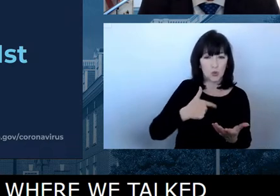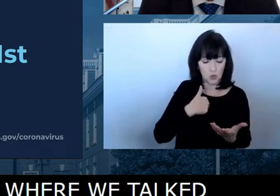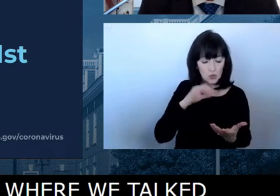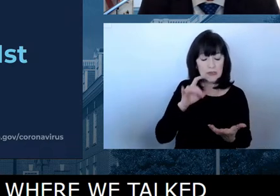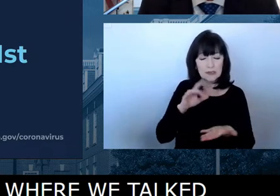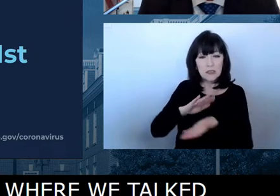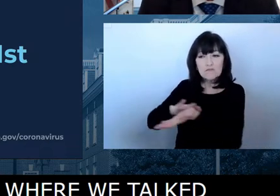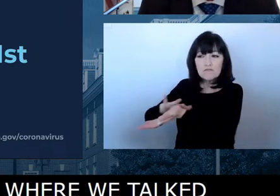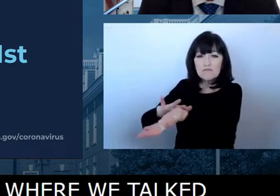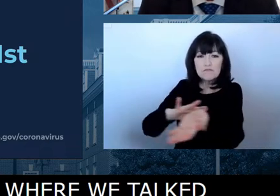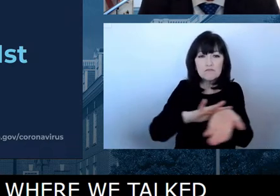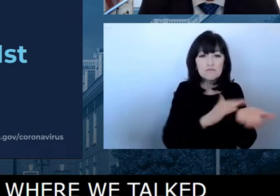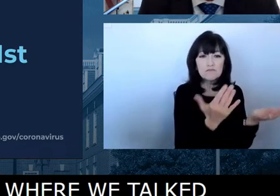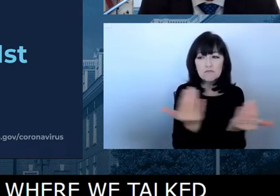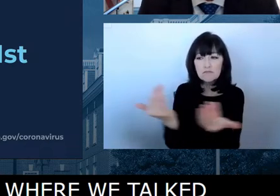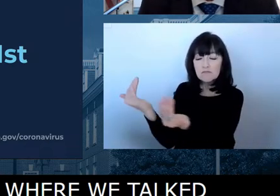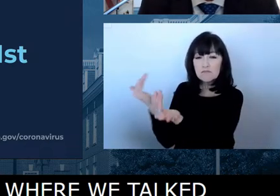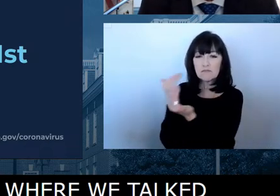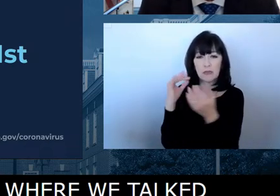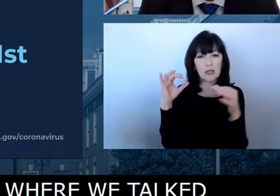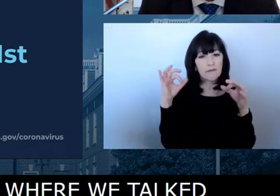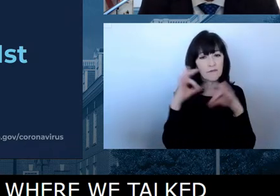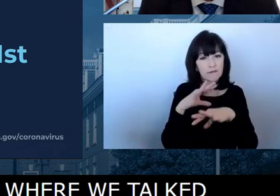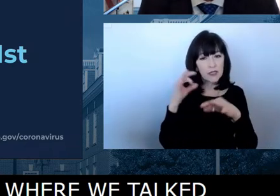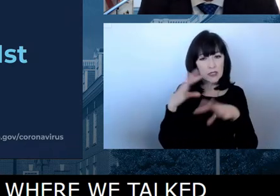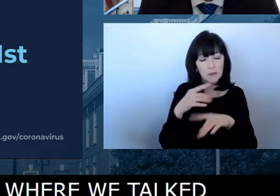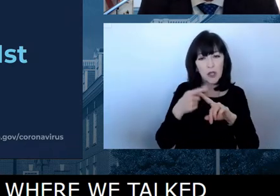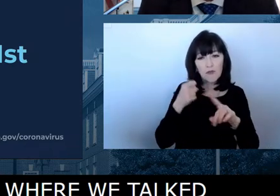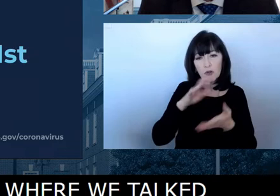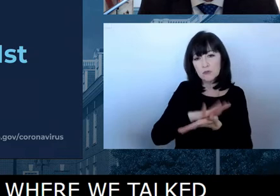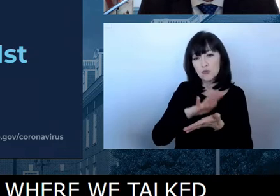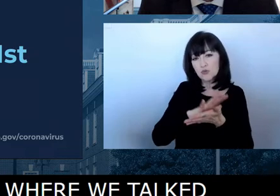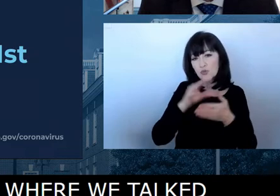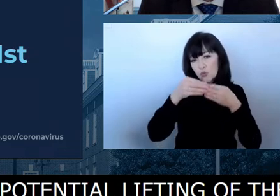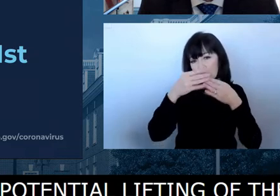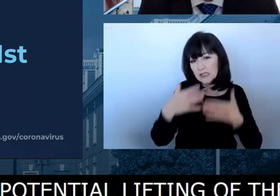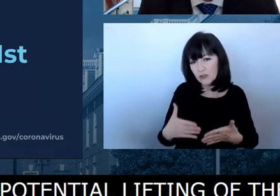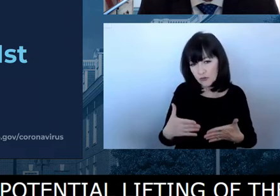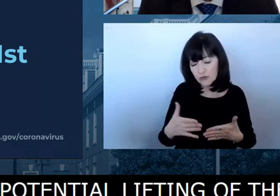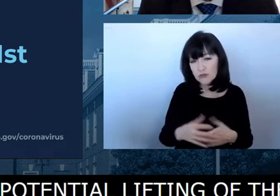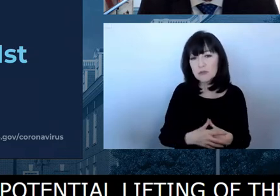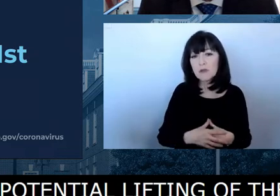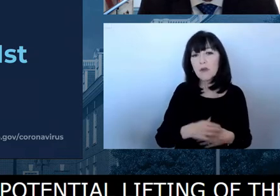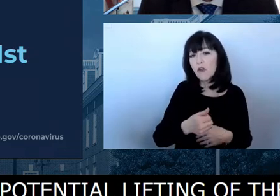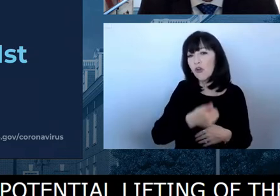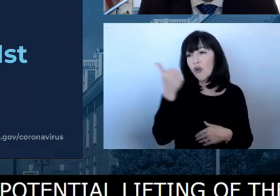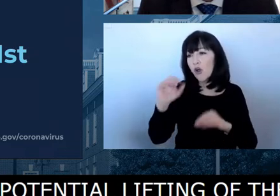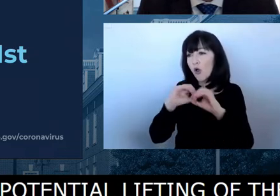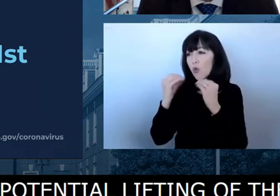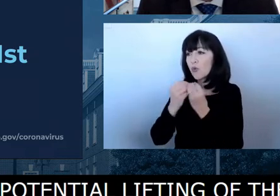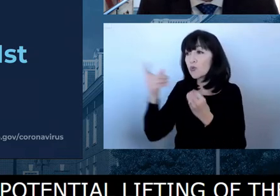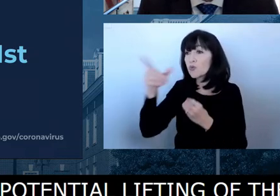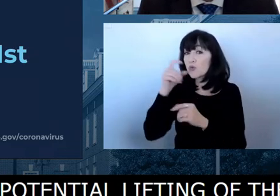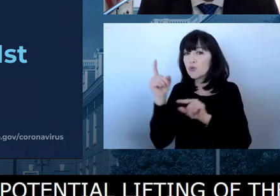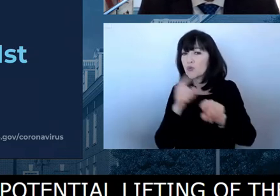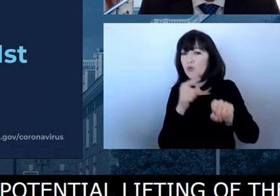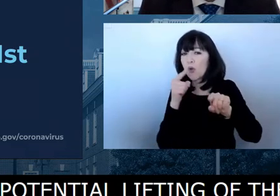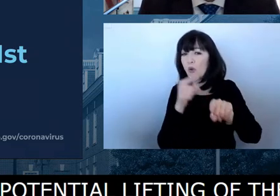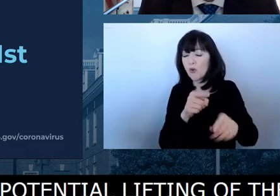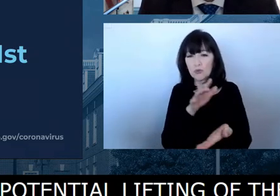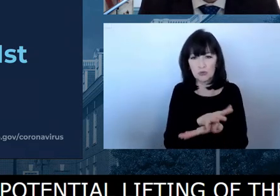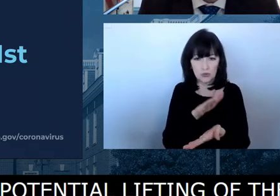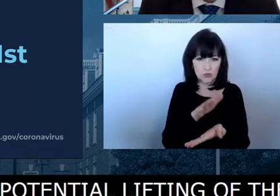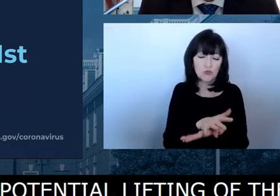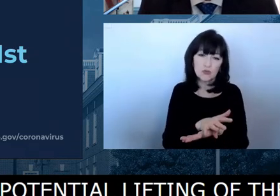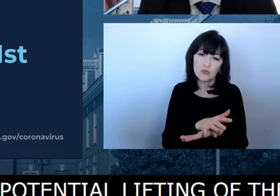from, from our school leaders and then other leaders and other organizations who are doing work in our schools and pleased